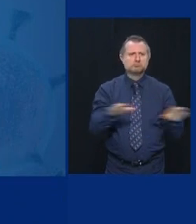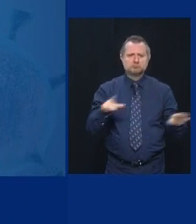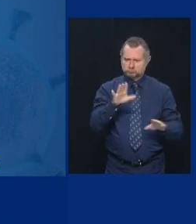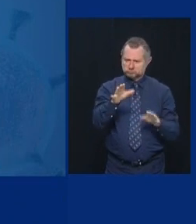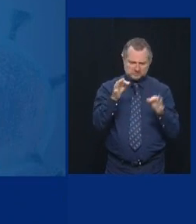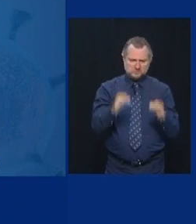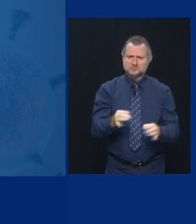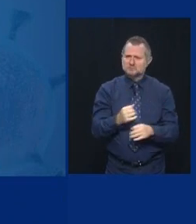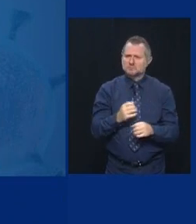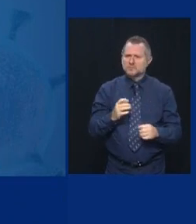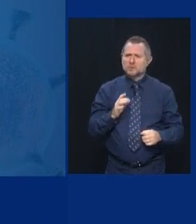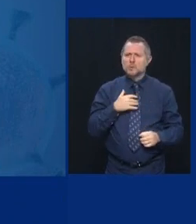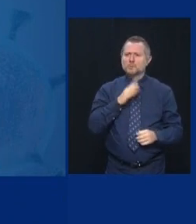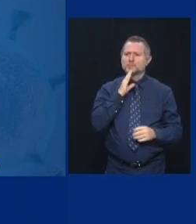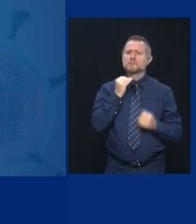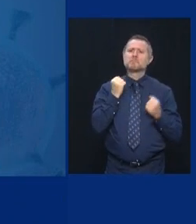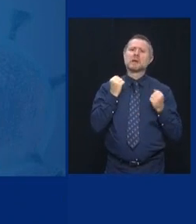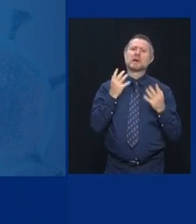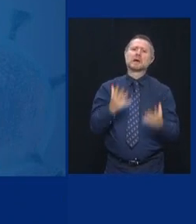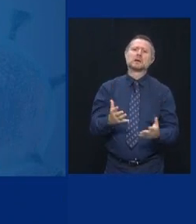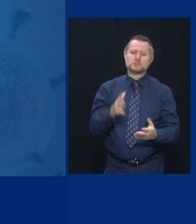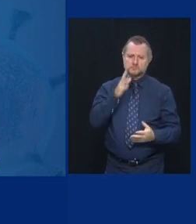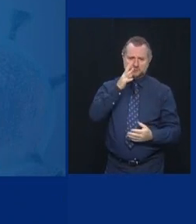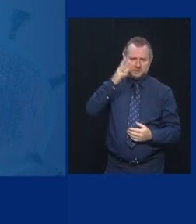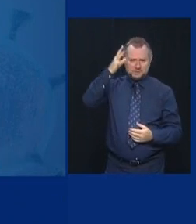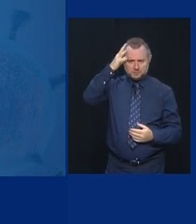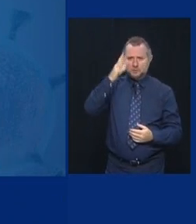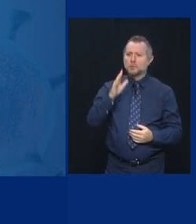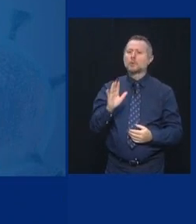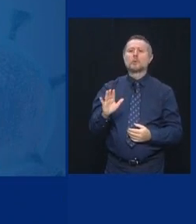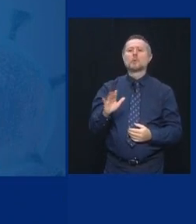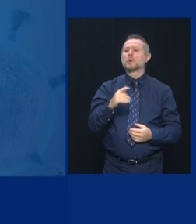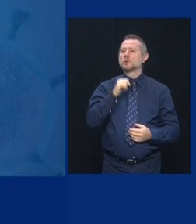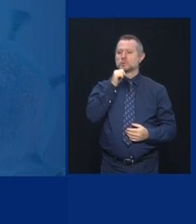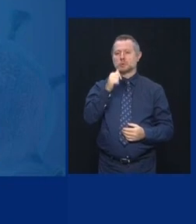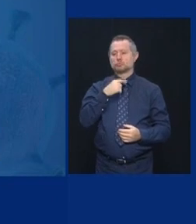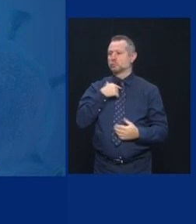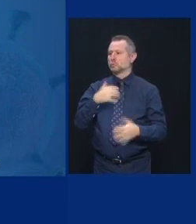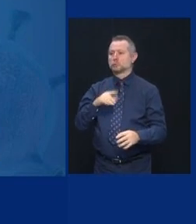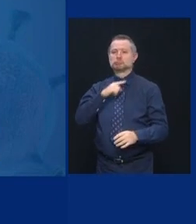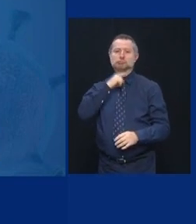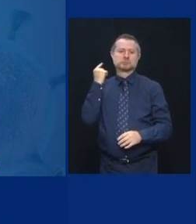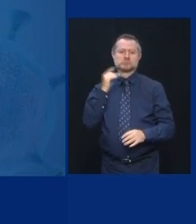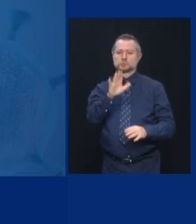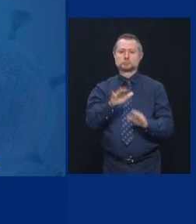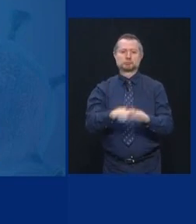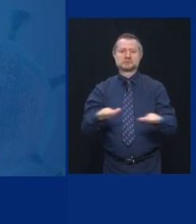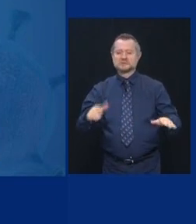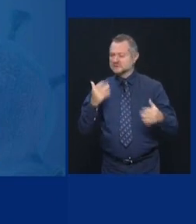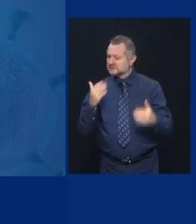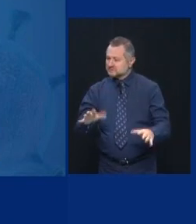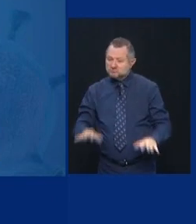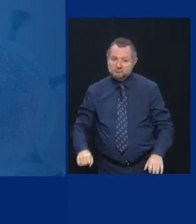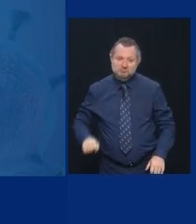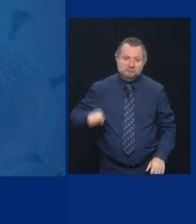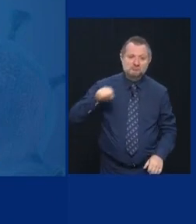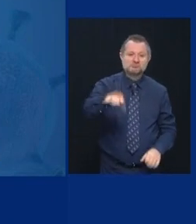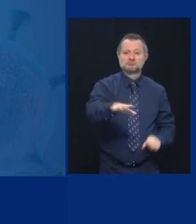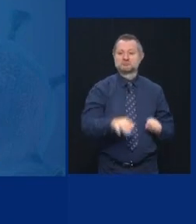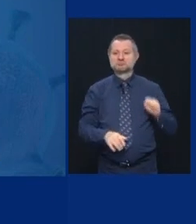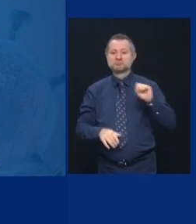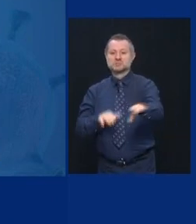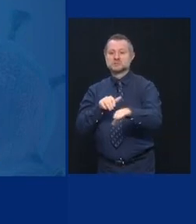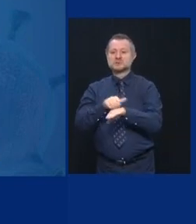my child to school. I said I won't allow a school to open that I wouldn't send my child to. That's my